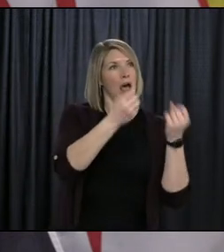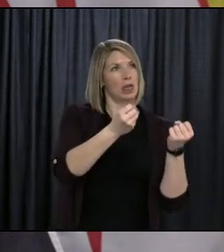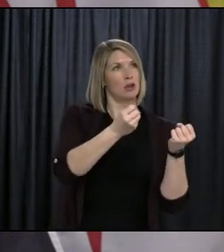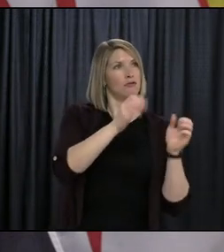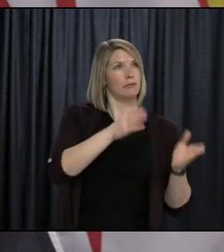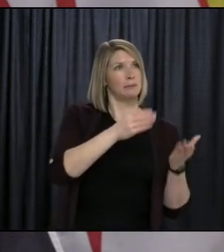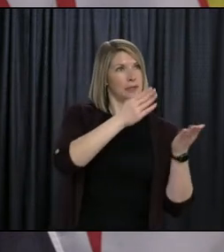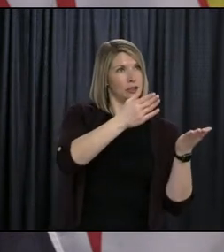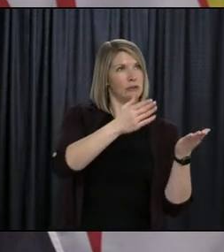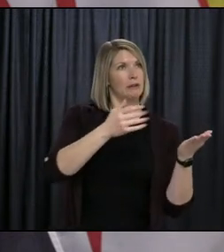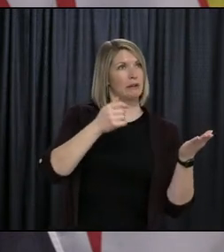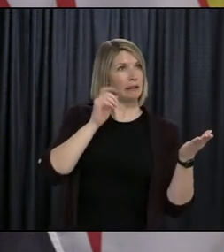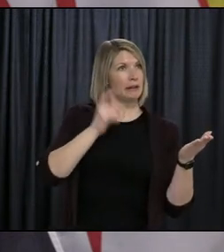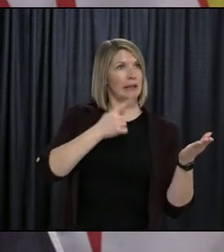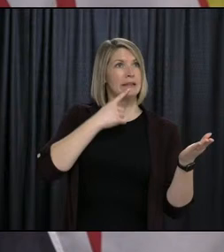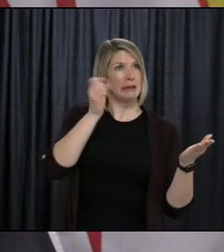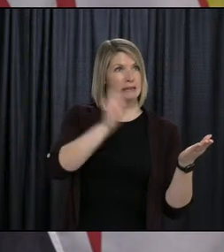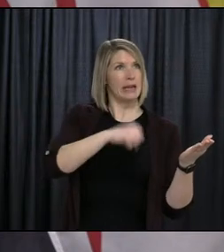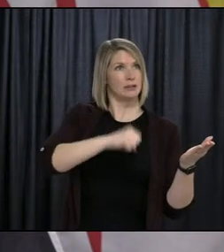we'll do so.